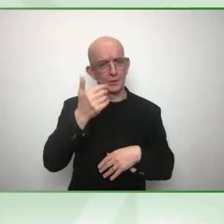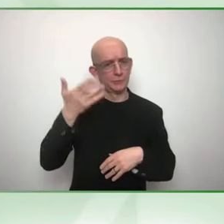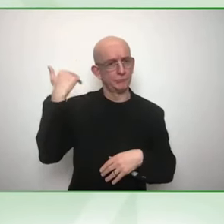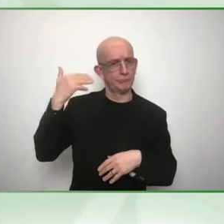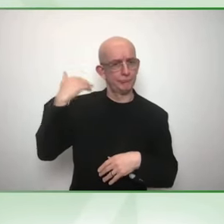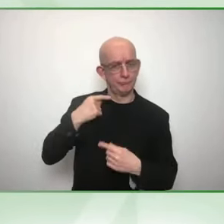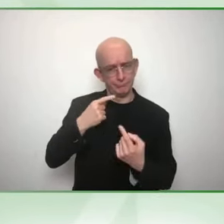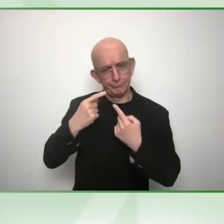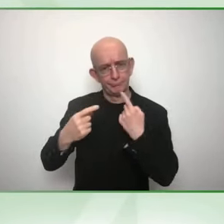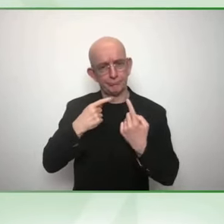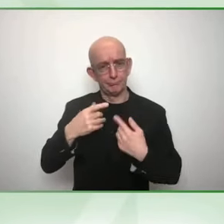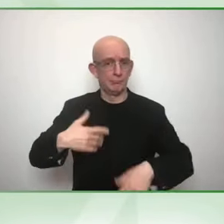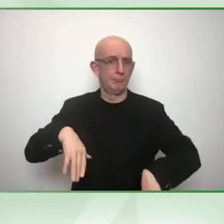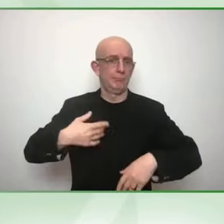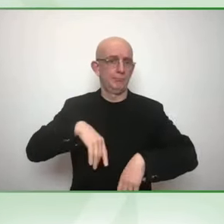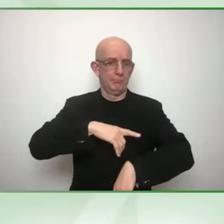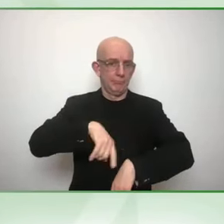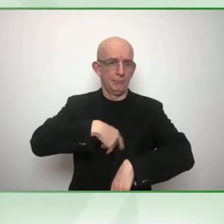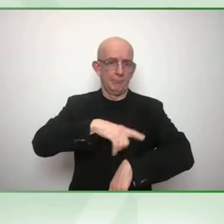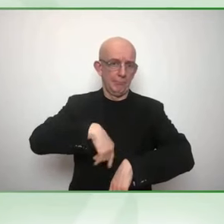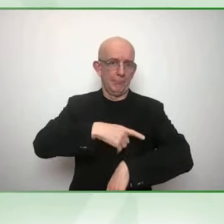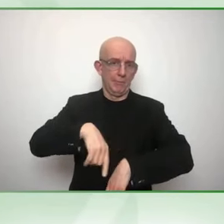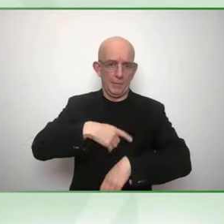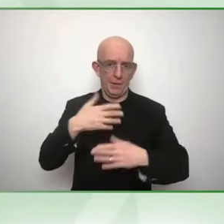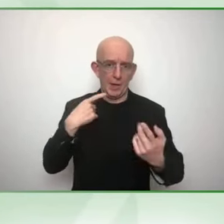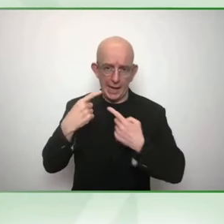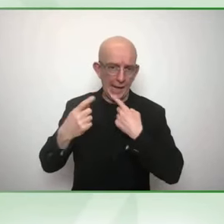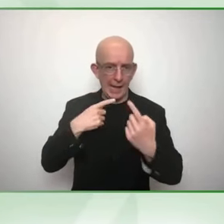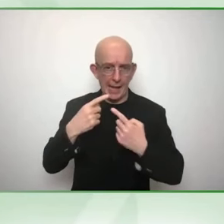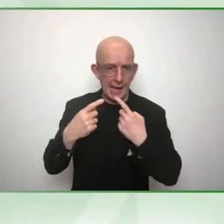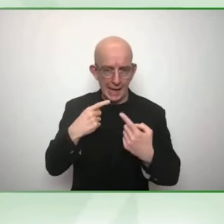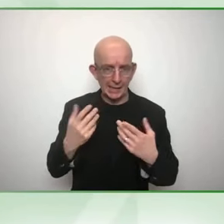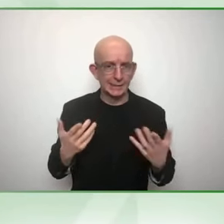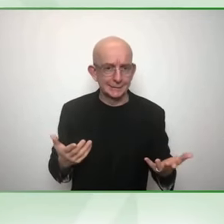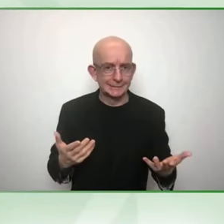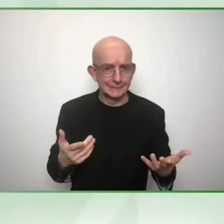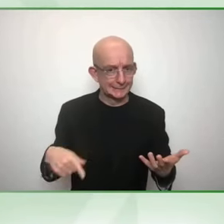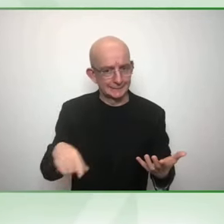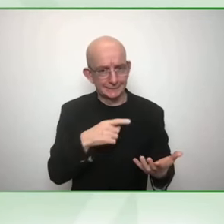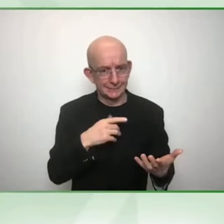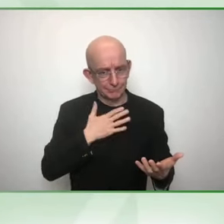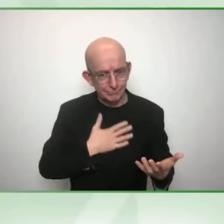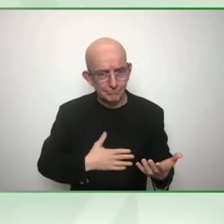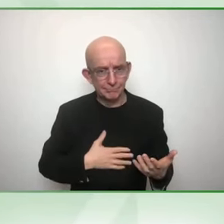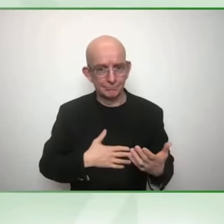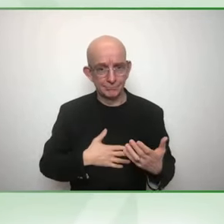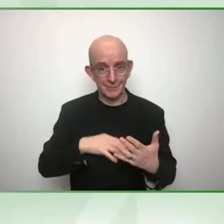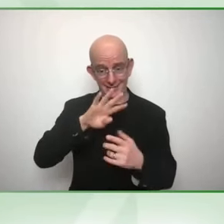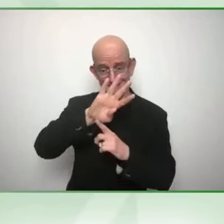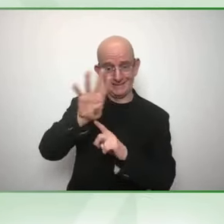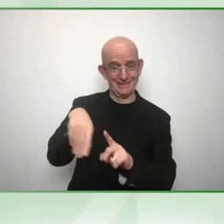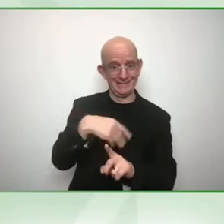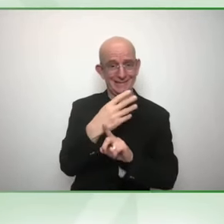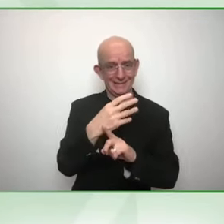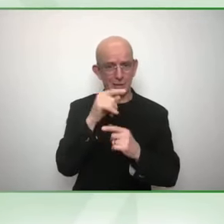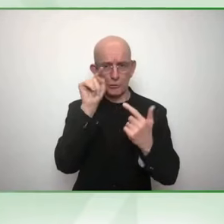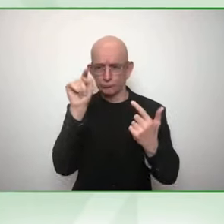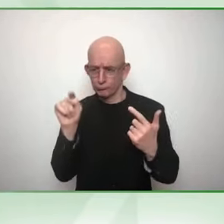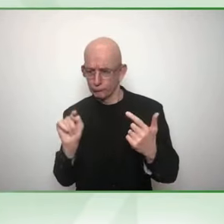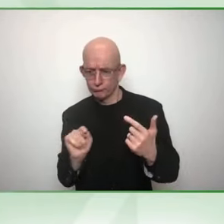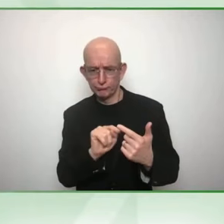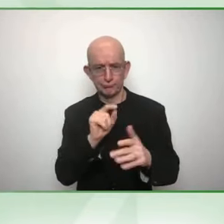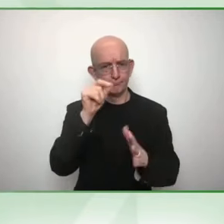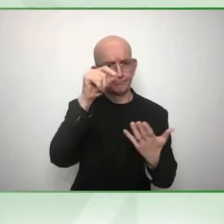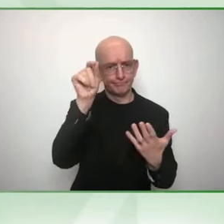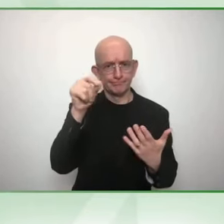of the Sustainable Development Goals without disability inclusion. Well we cannot achieve them